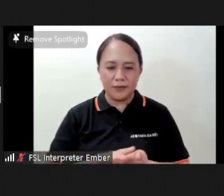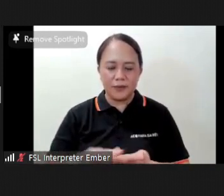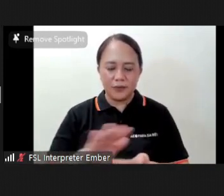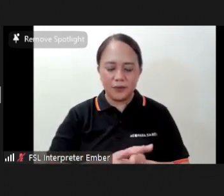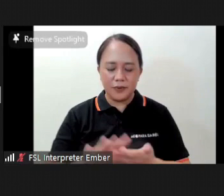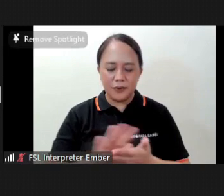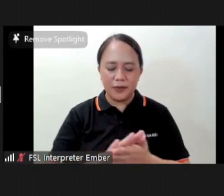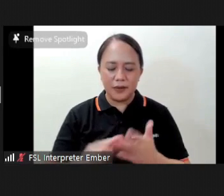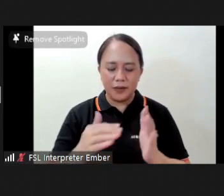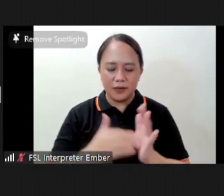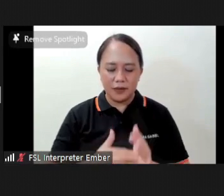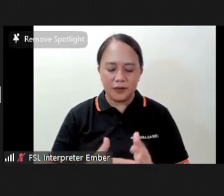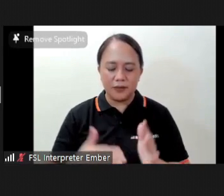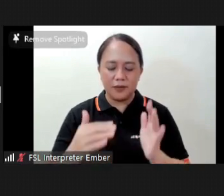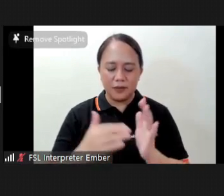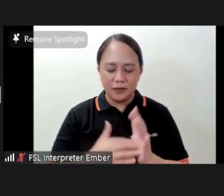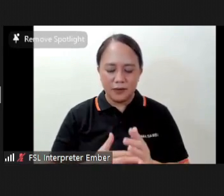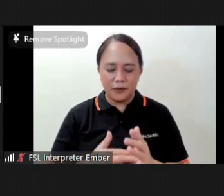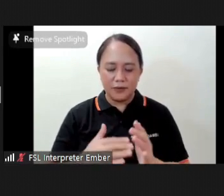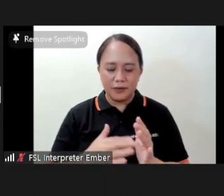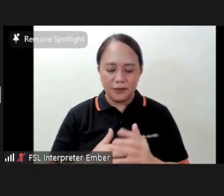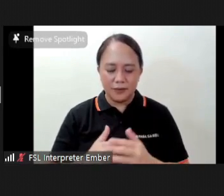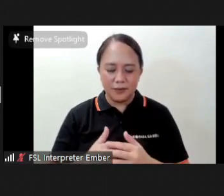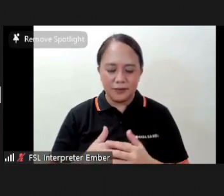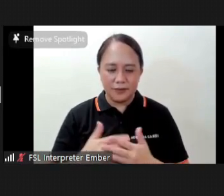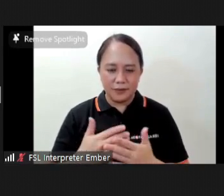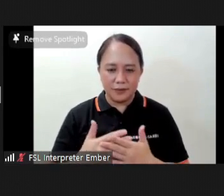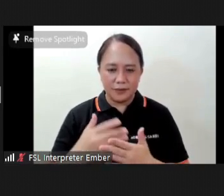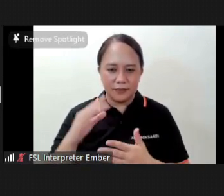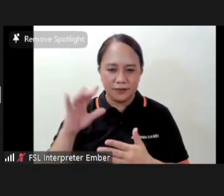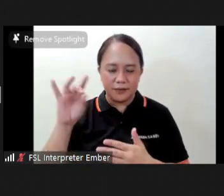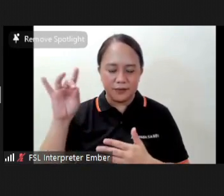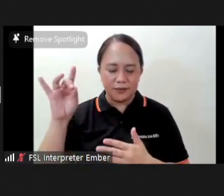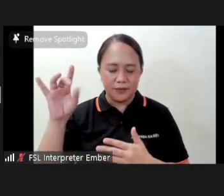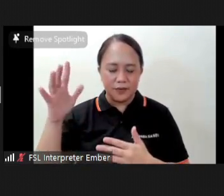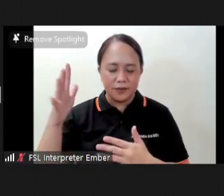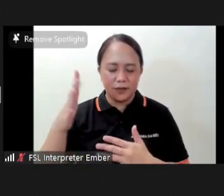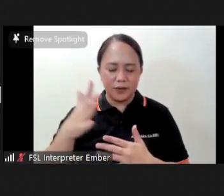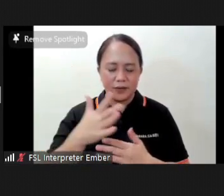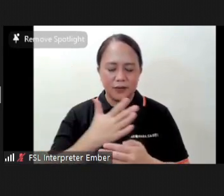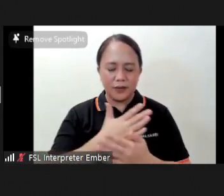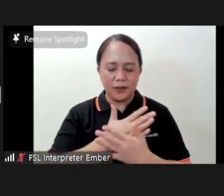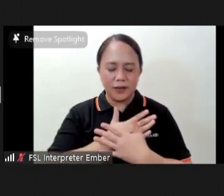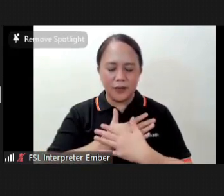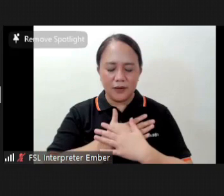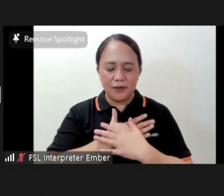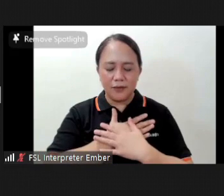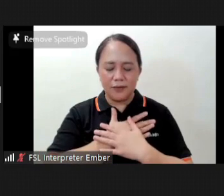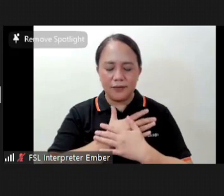With good graces. And love. And caring.